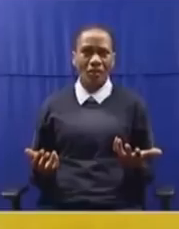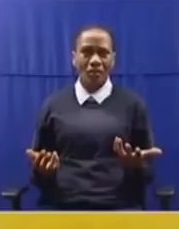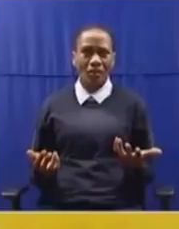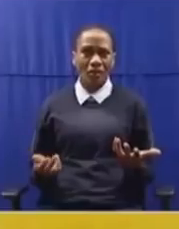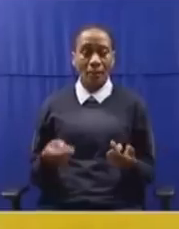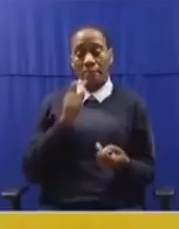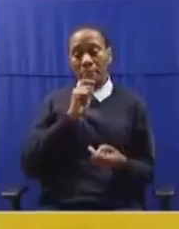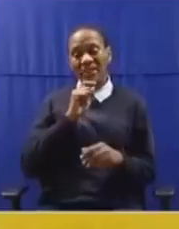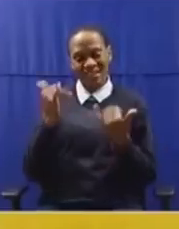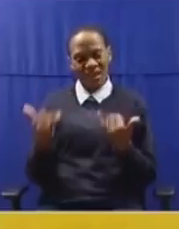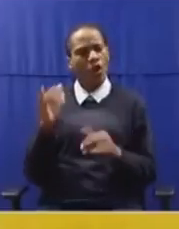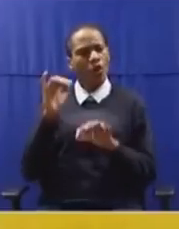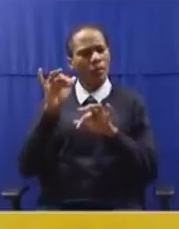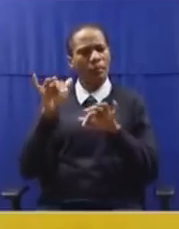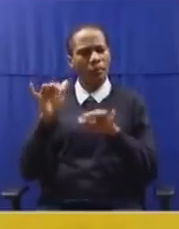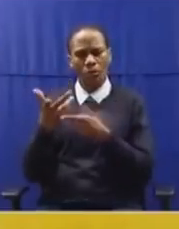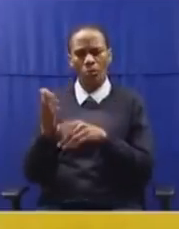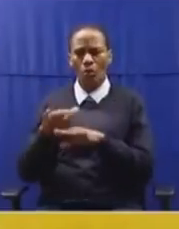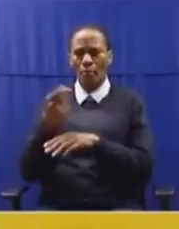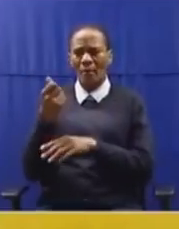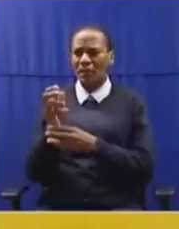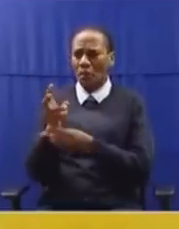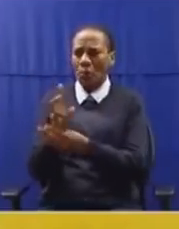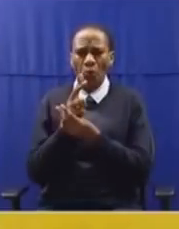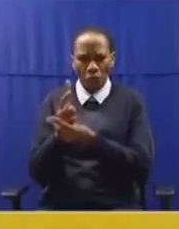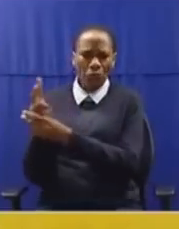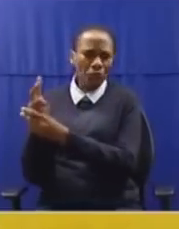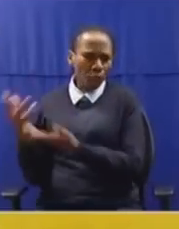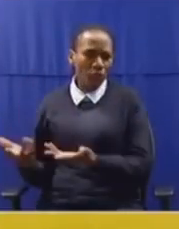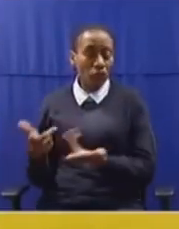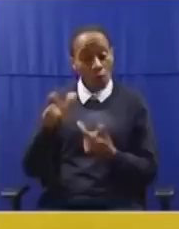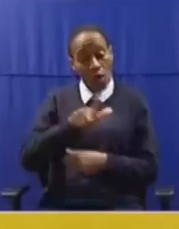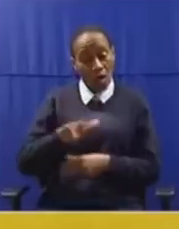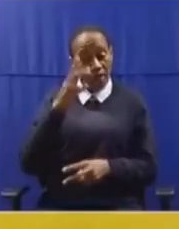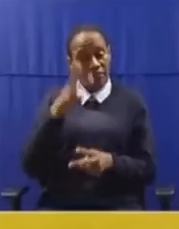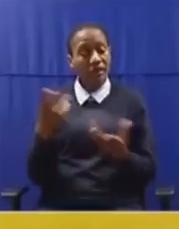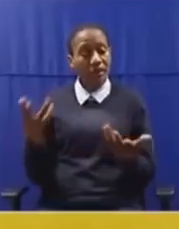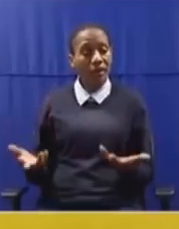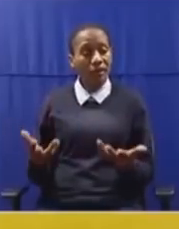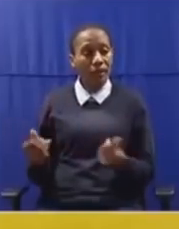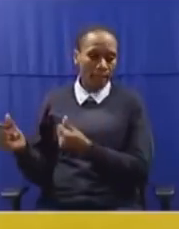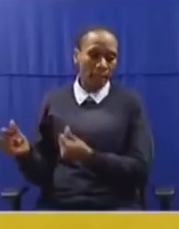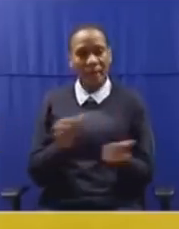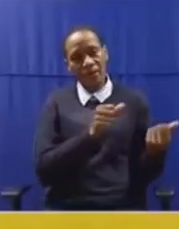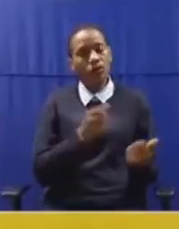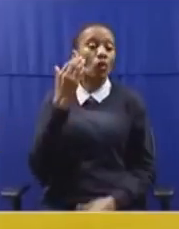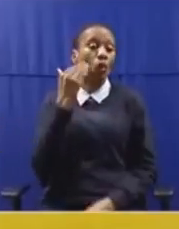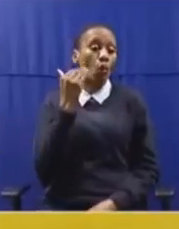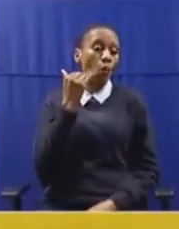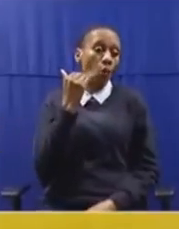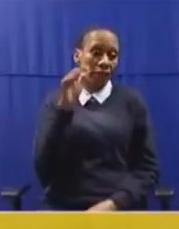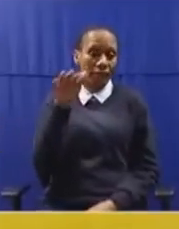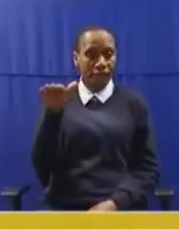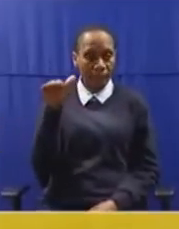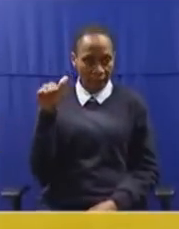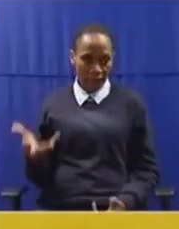people to borrow money they can't afford to repay, and the little pieces of land will end up back in the hands of white-owned banks.